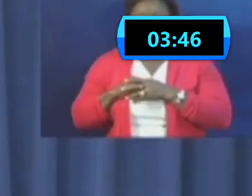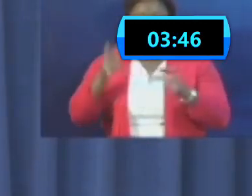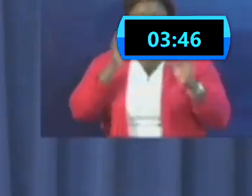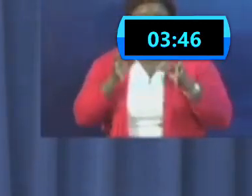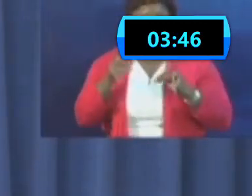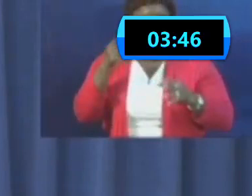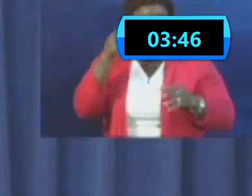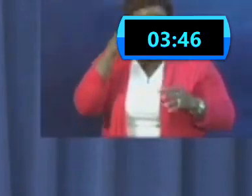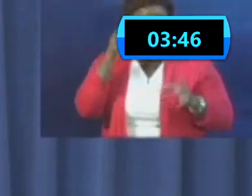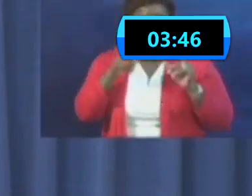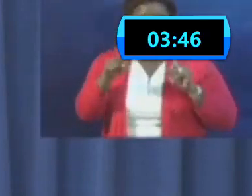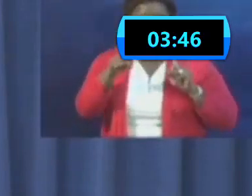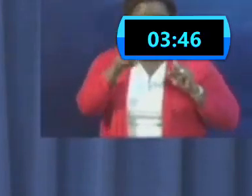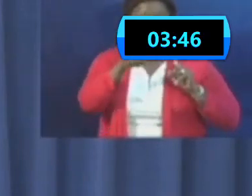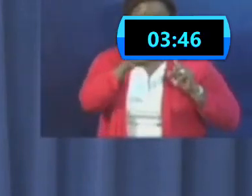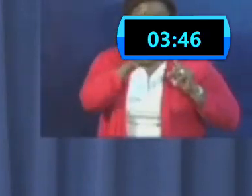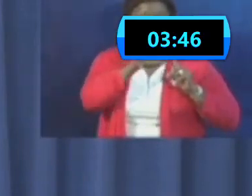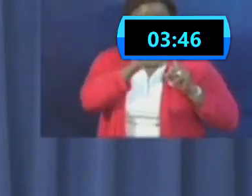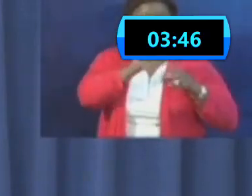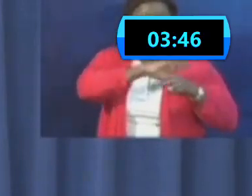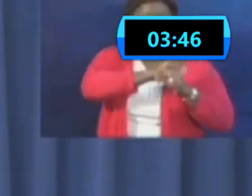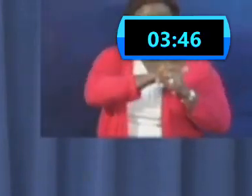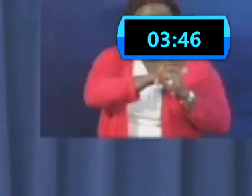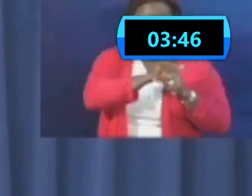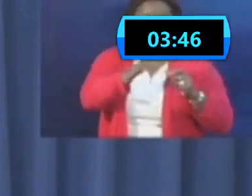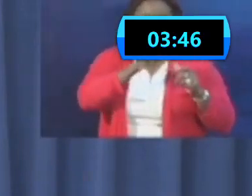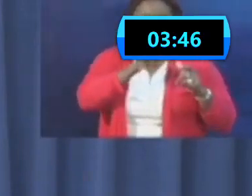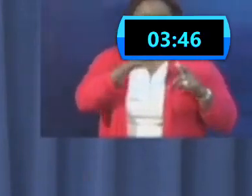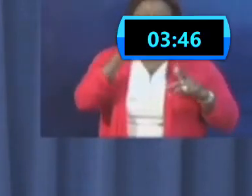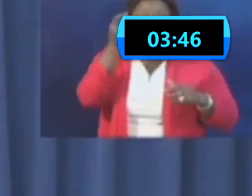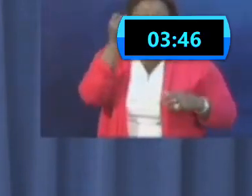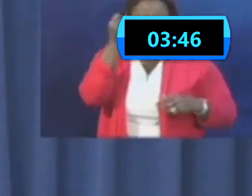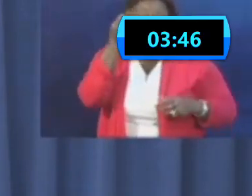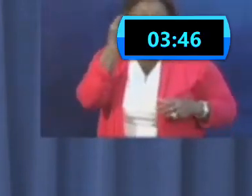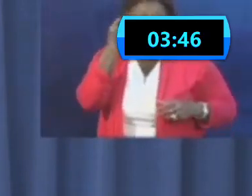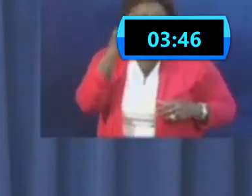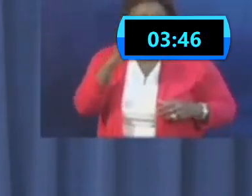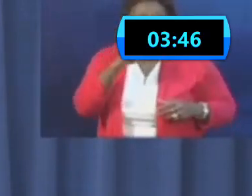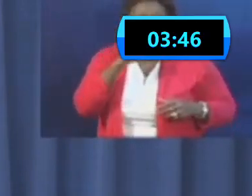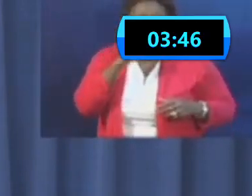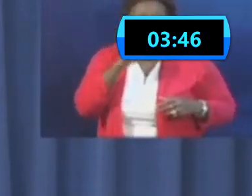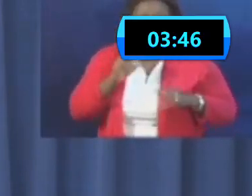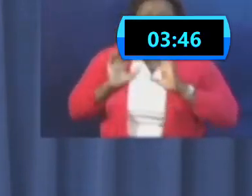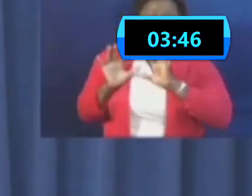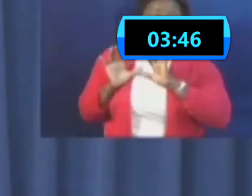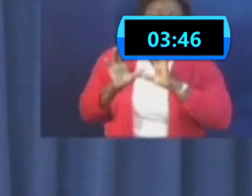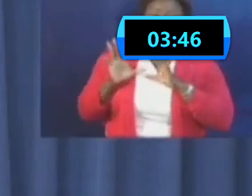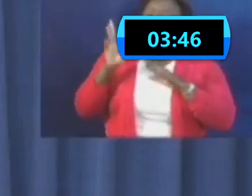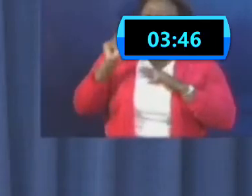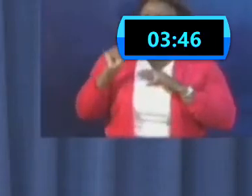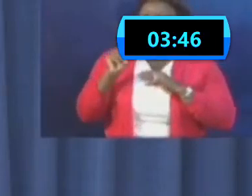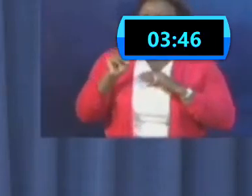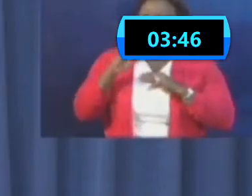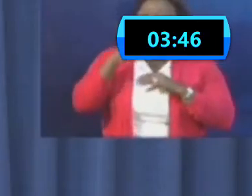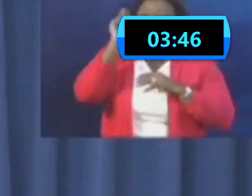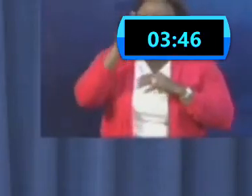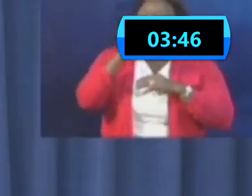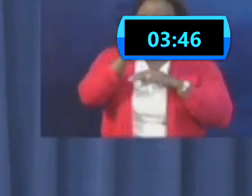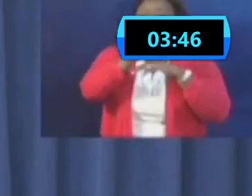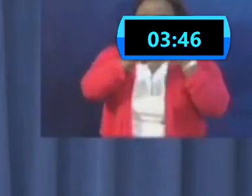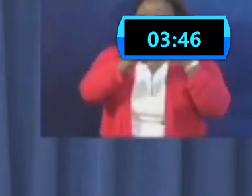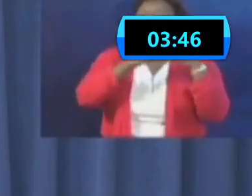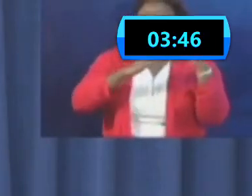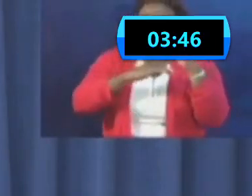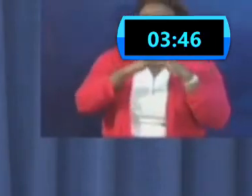as normal citizens fighting the virus that we are fighting too. And that having been